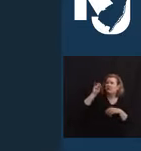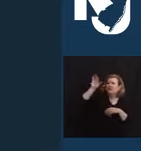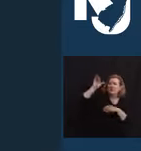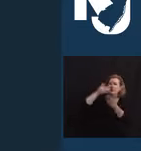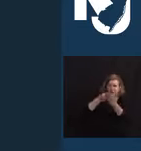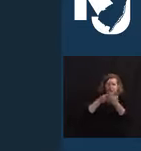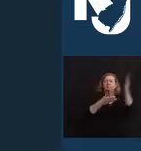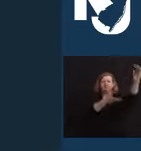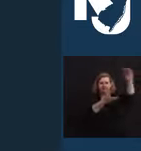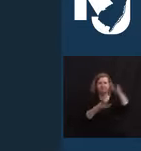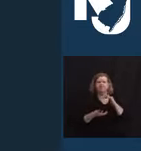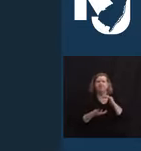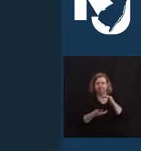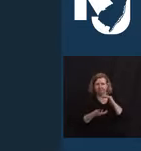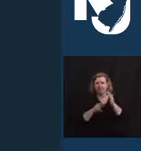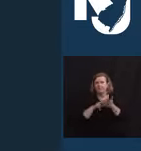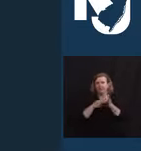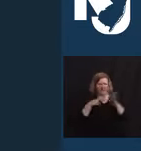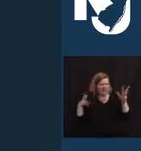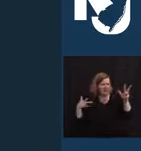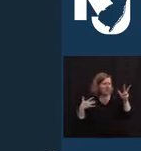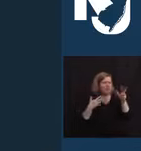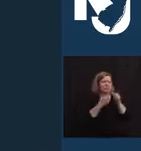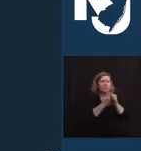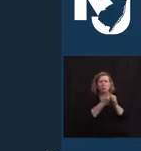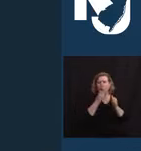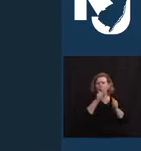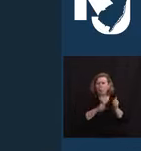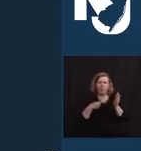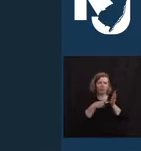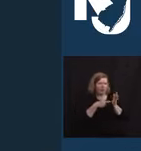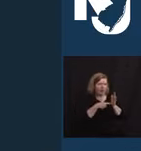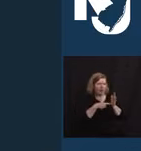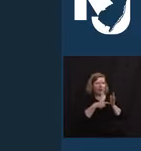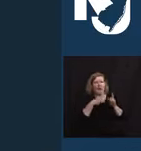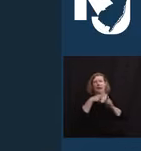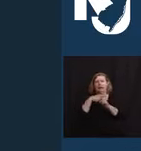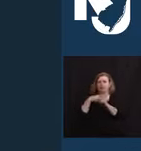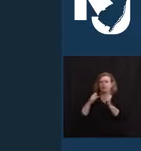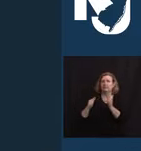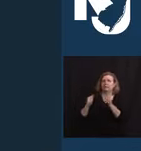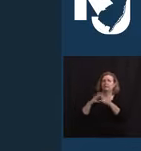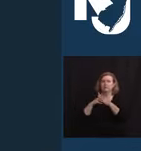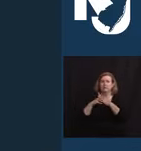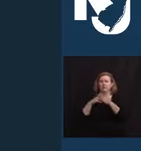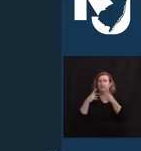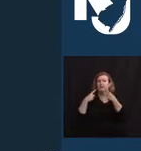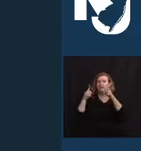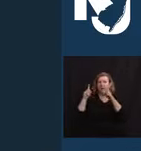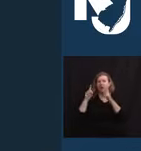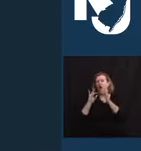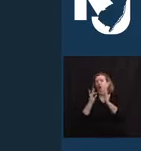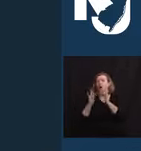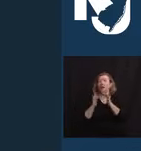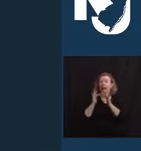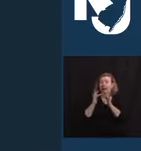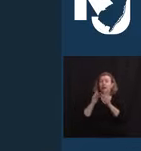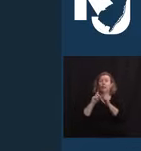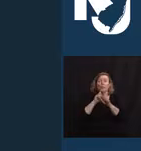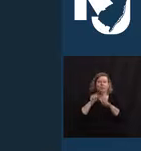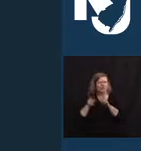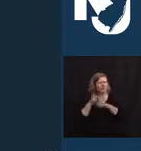funding allowed him to catch up on his expenses, but he was able to set the restaurant up to take online orders for the first time.